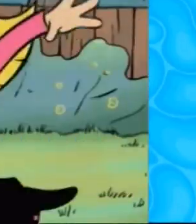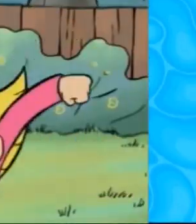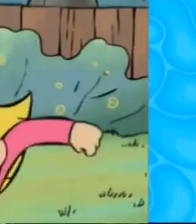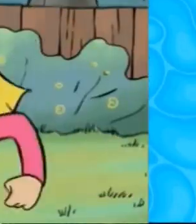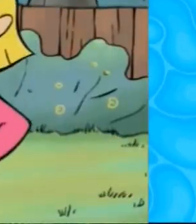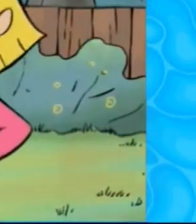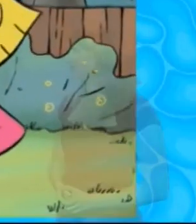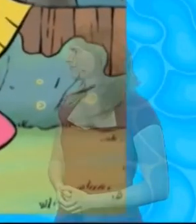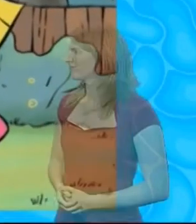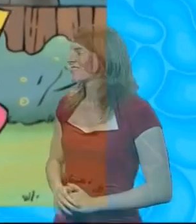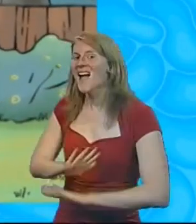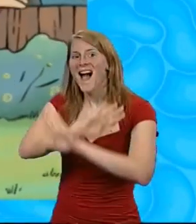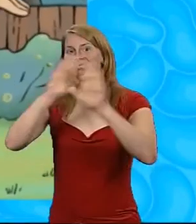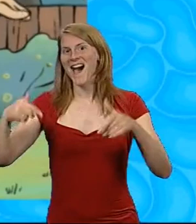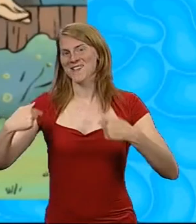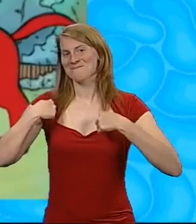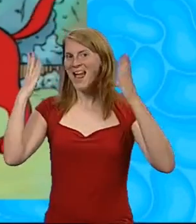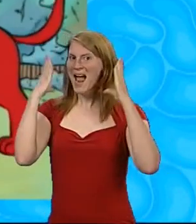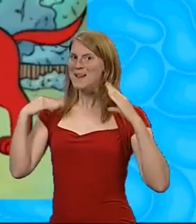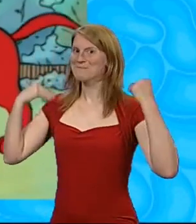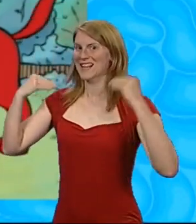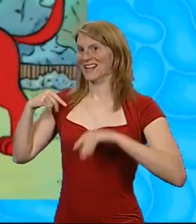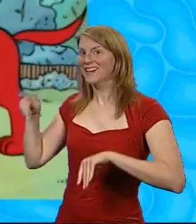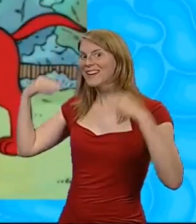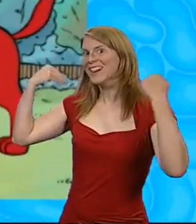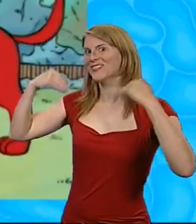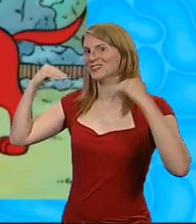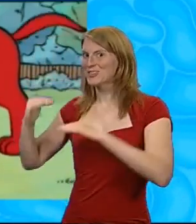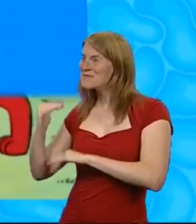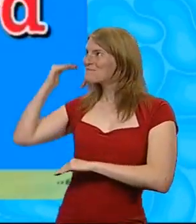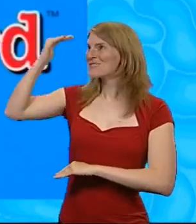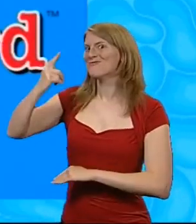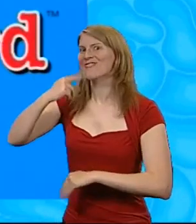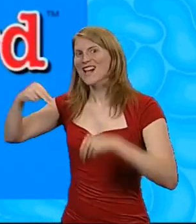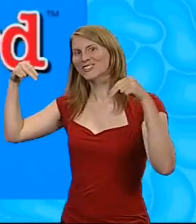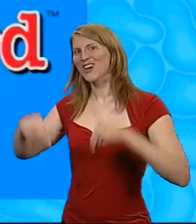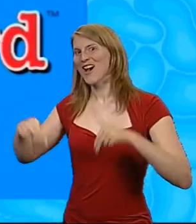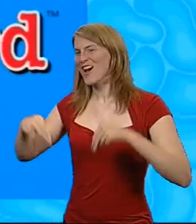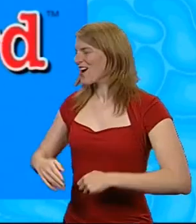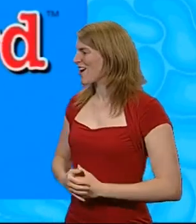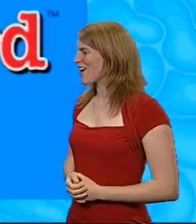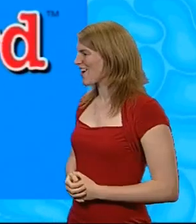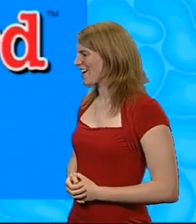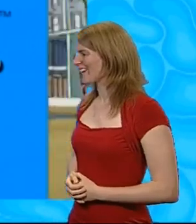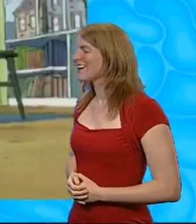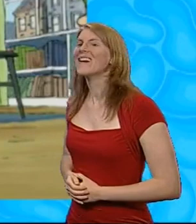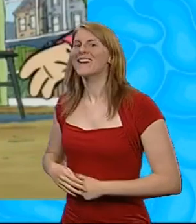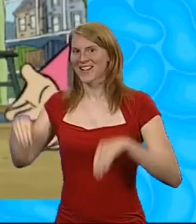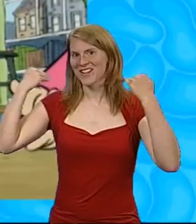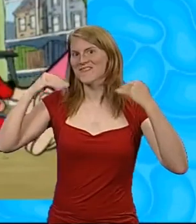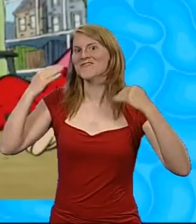Hi, my name is Emily Elizabeth, and this is Clifford, my big red dog. Clifford needed